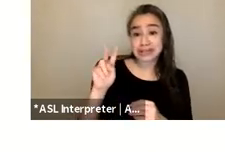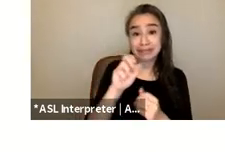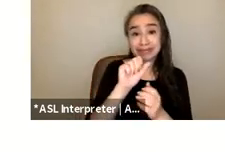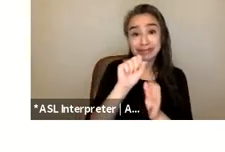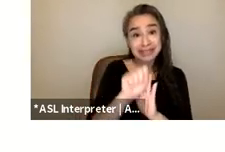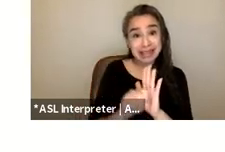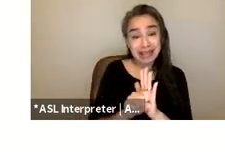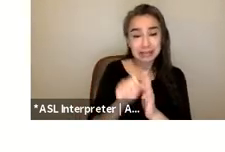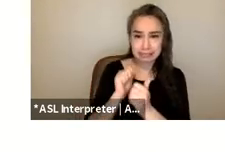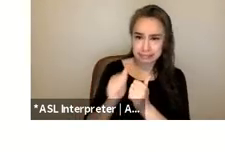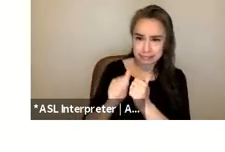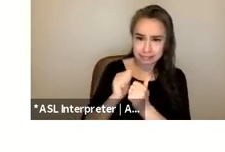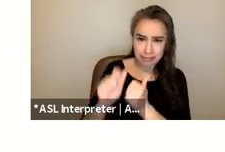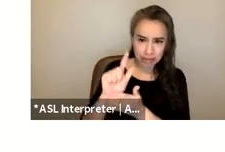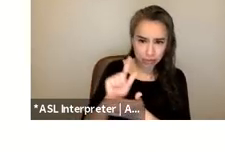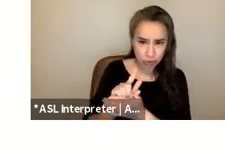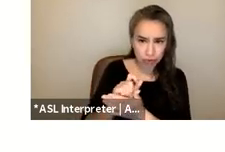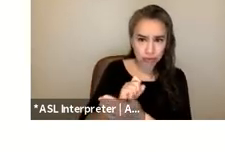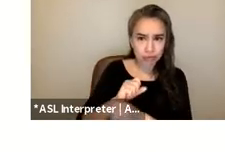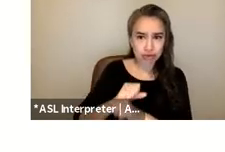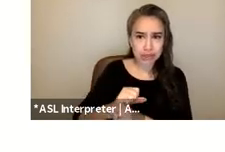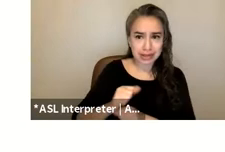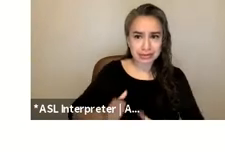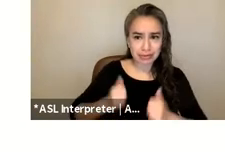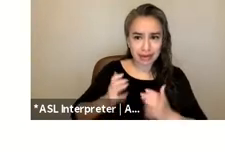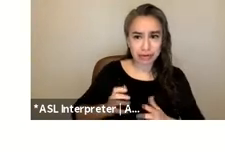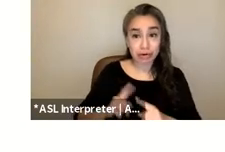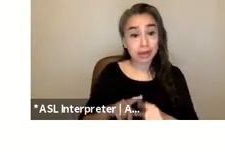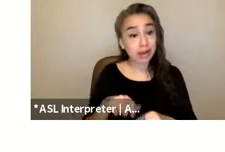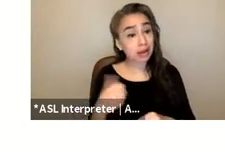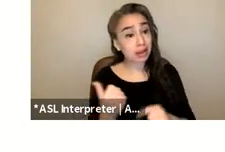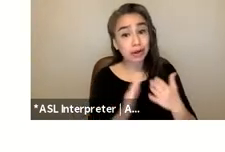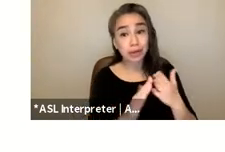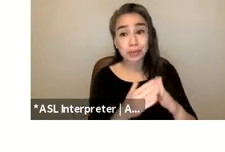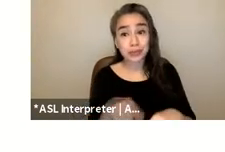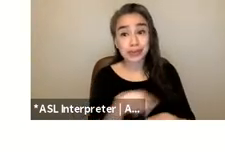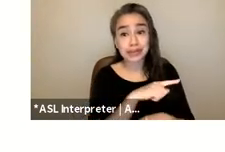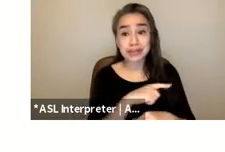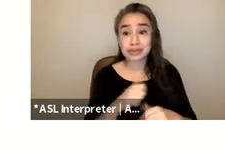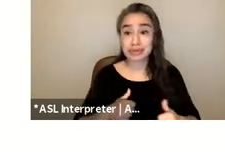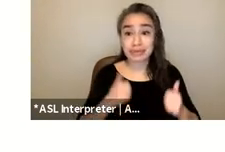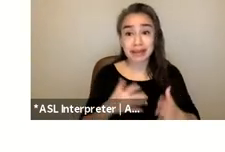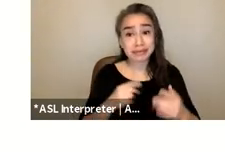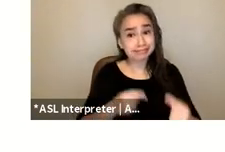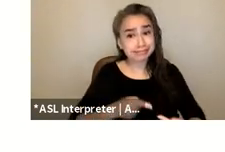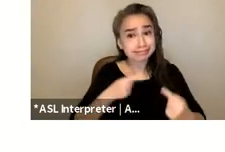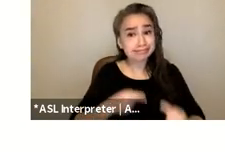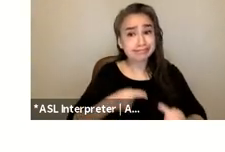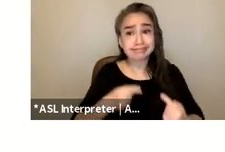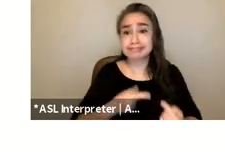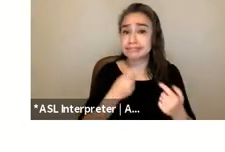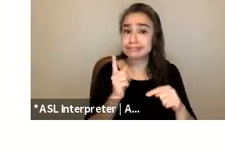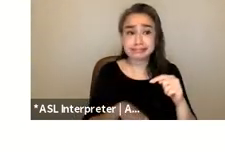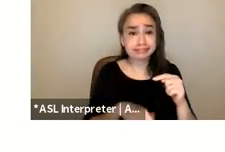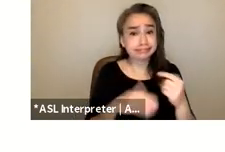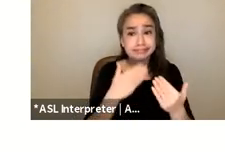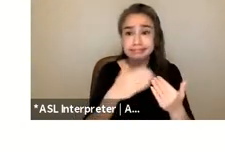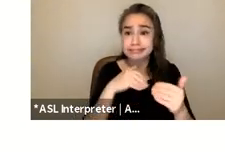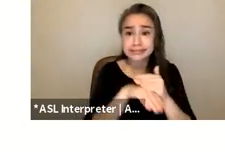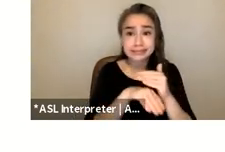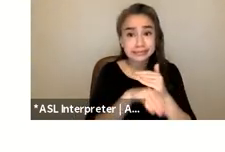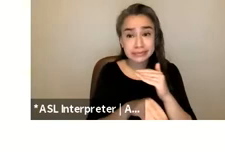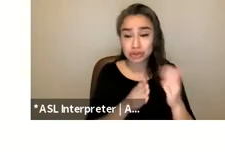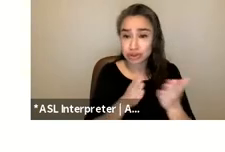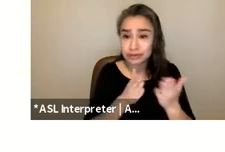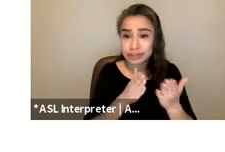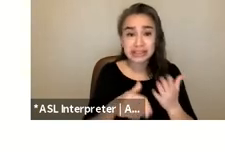to protect survivors however in other communities survivors had a really hard time accessing services and finding safety